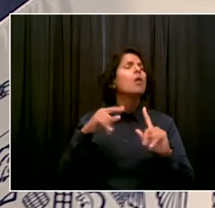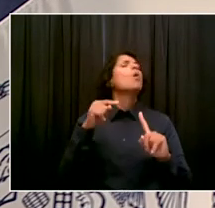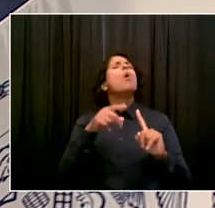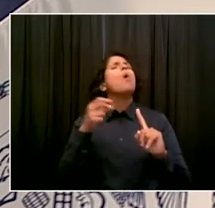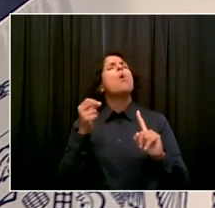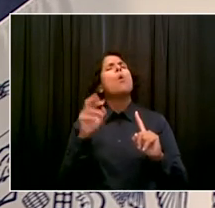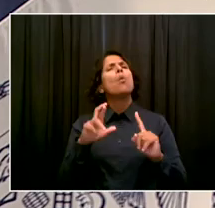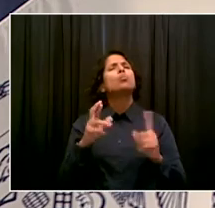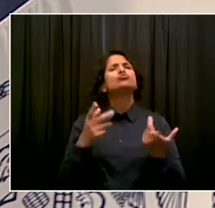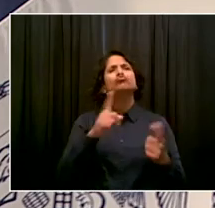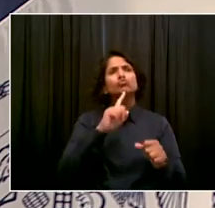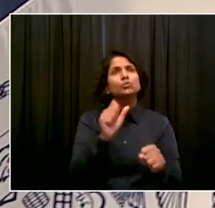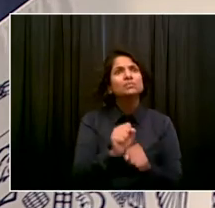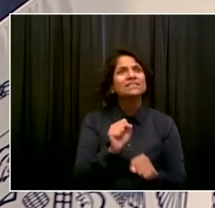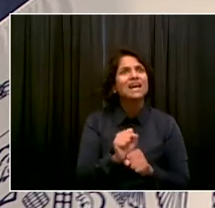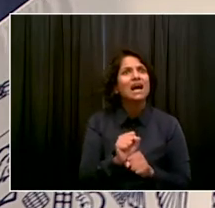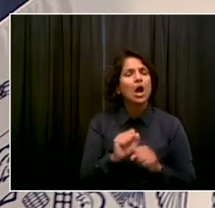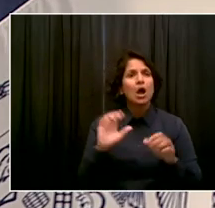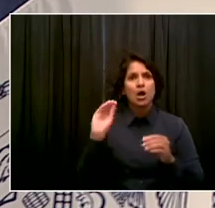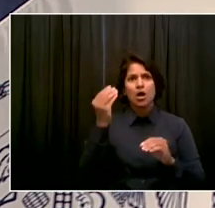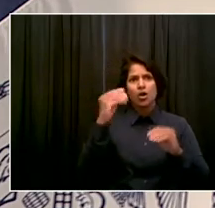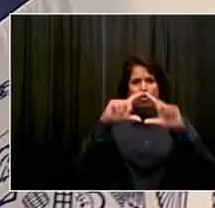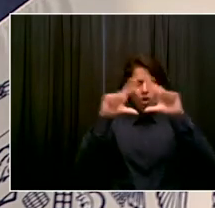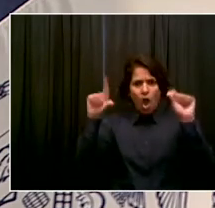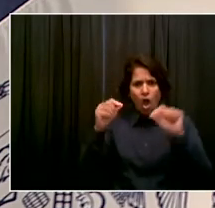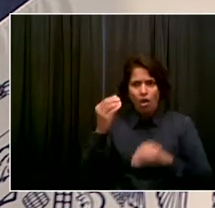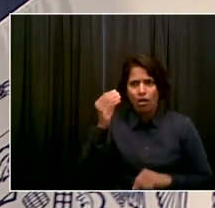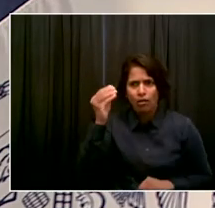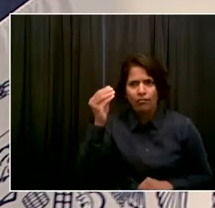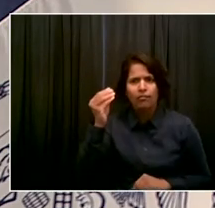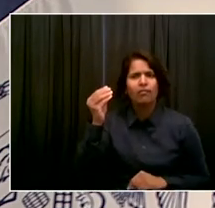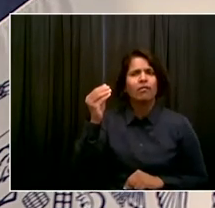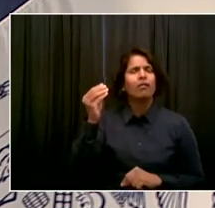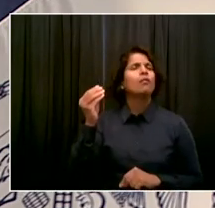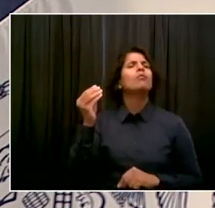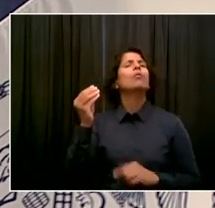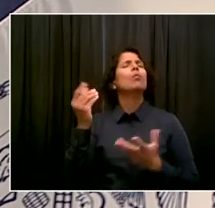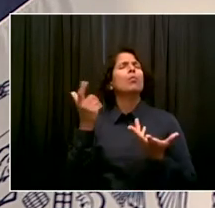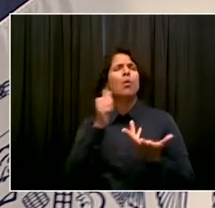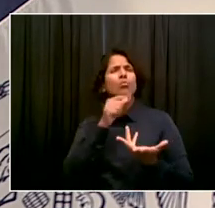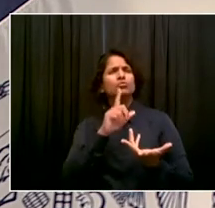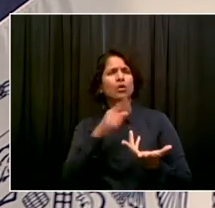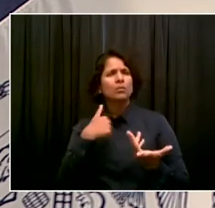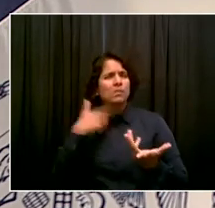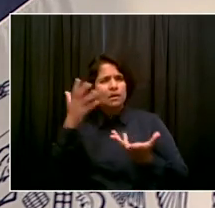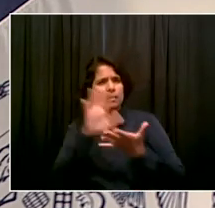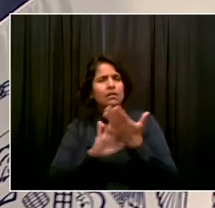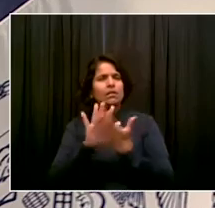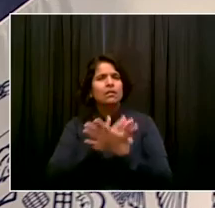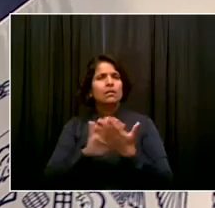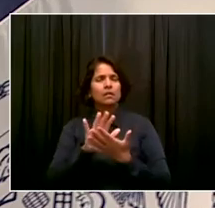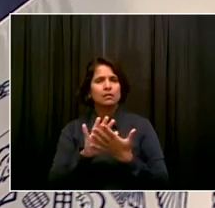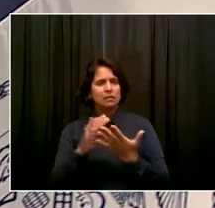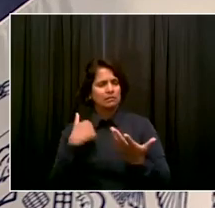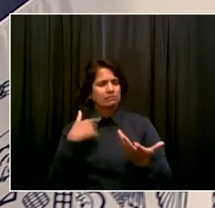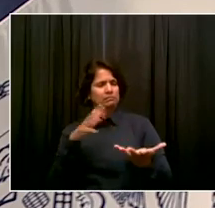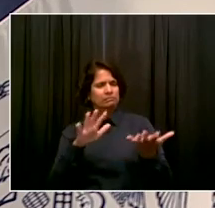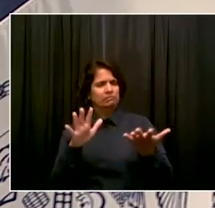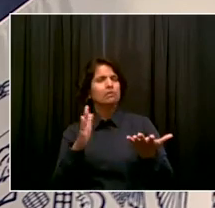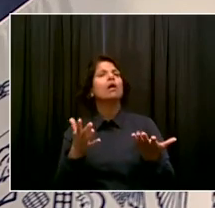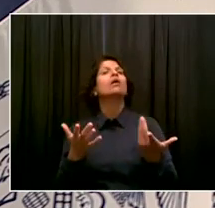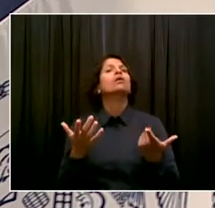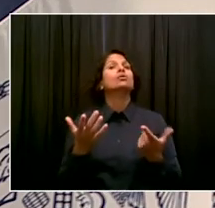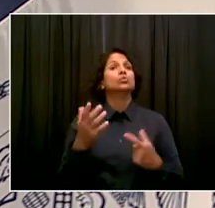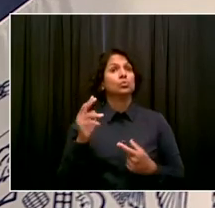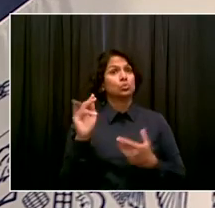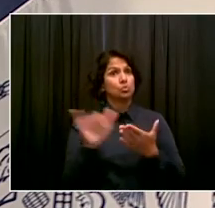status in any variety of ways? Or will the city actually issue some sort of app, some sort of paper